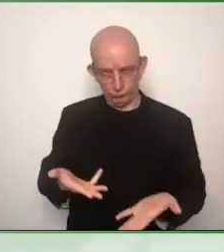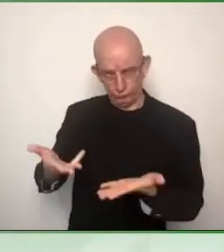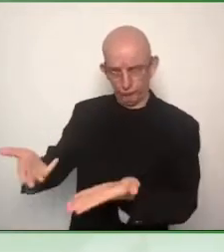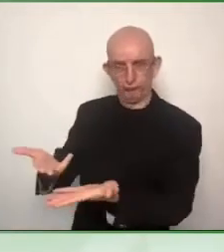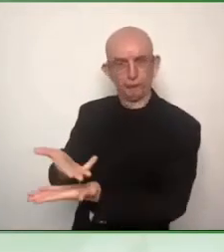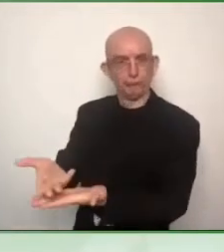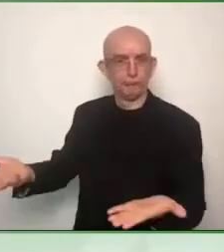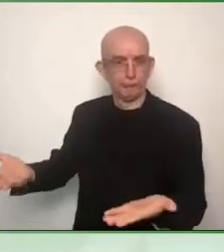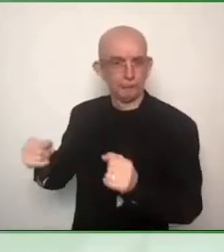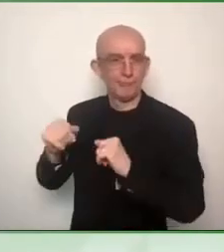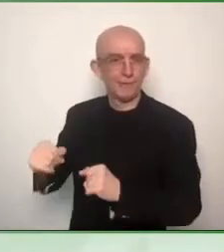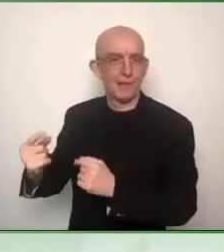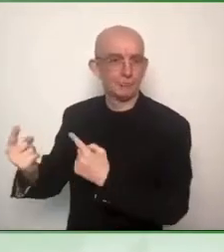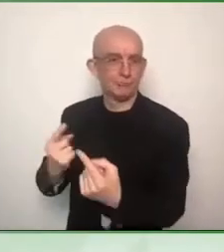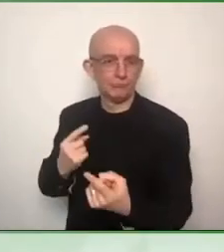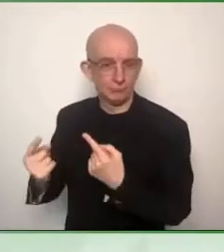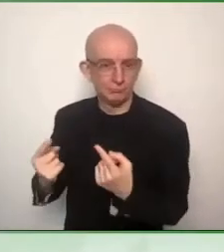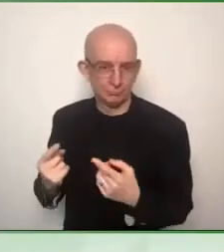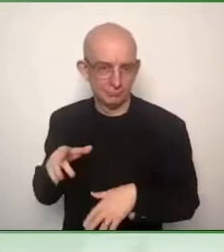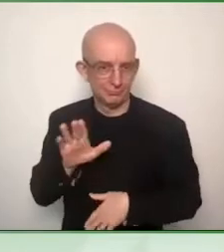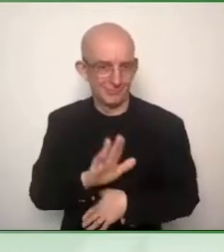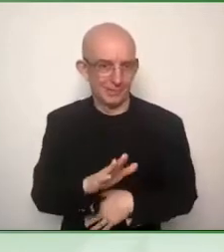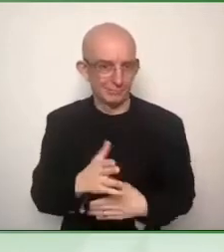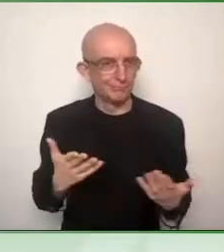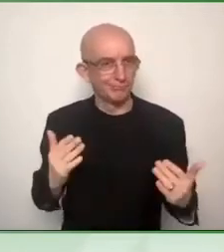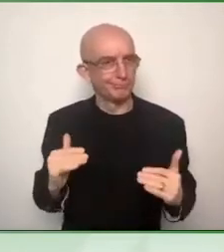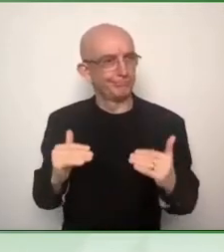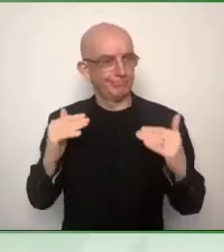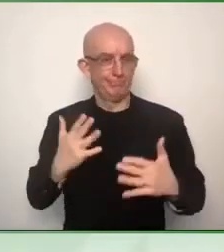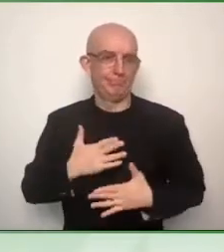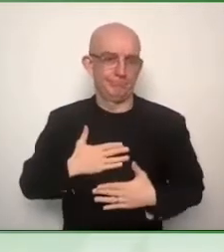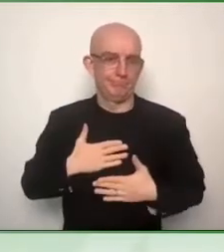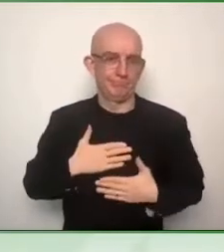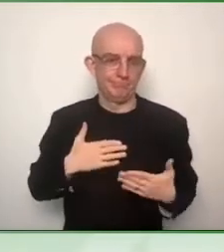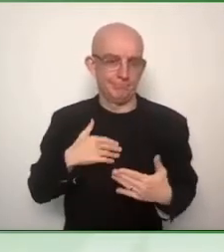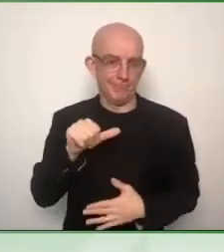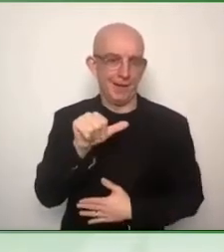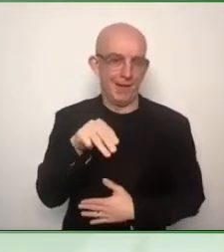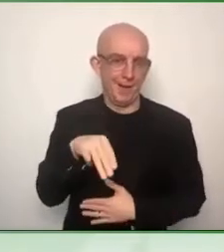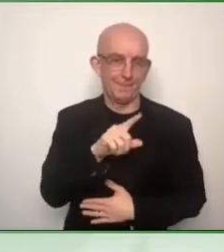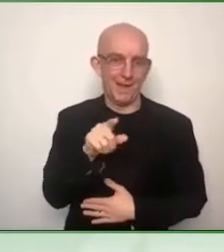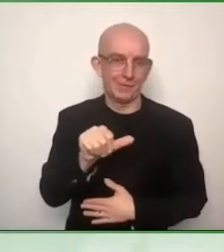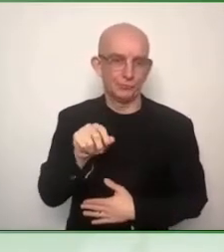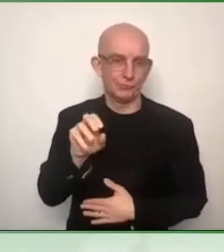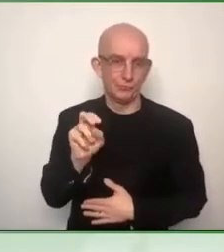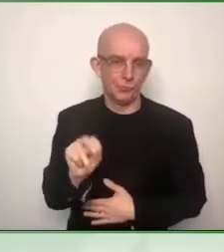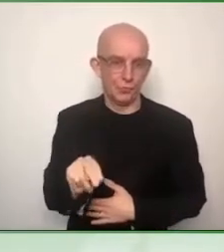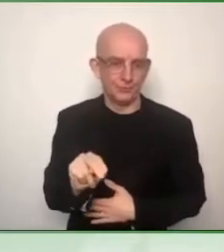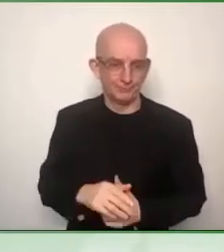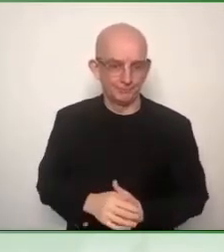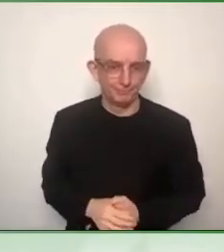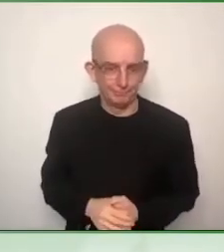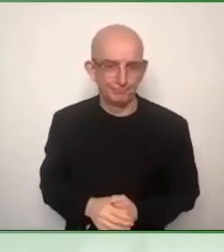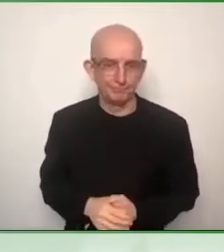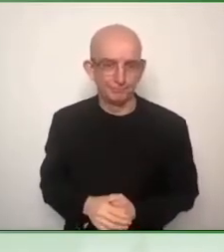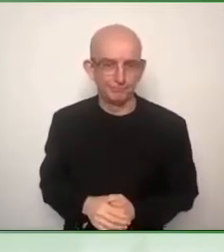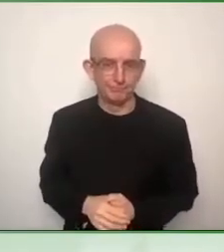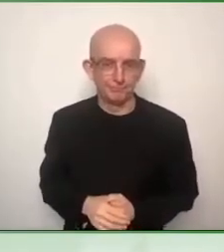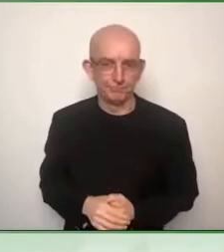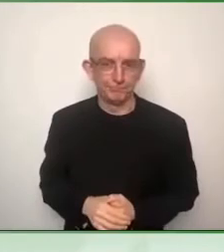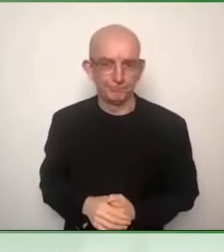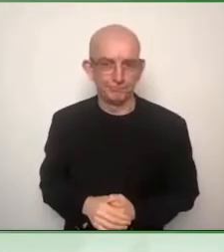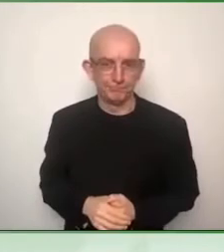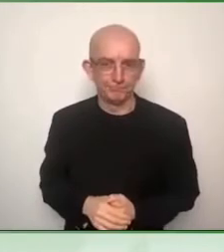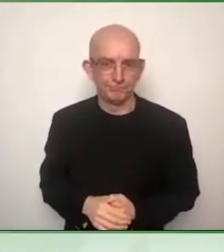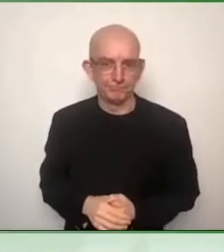Amazon relationship? What is Amazon specifically doing towards the EAA? Yeah, so as we